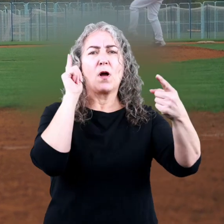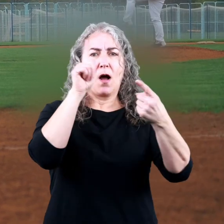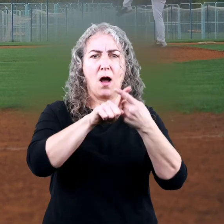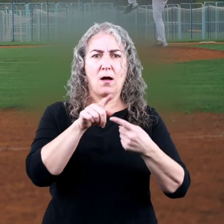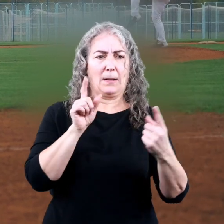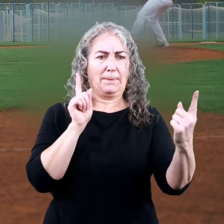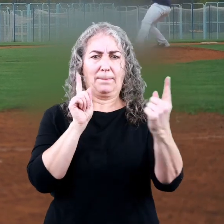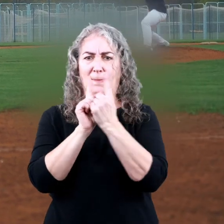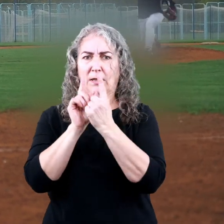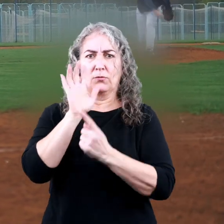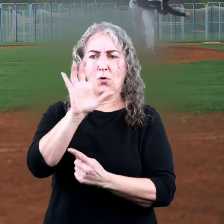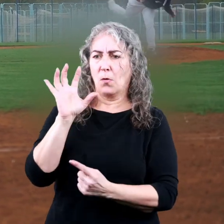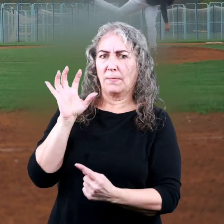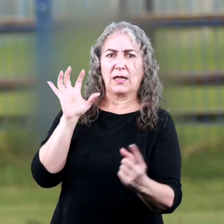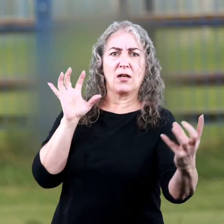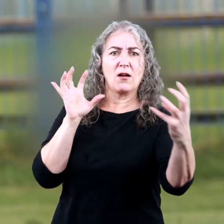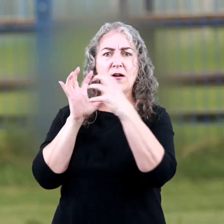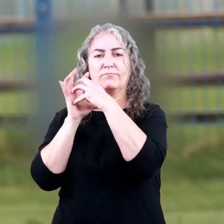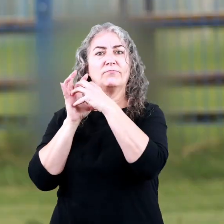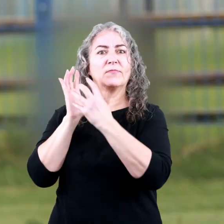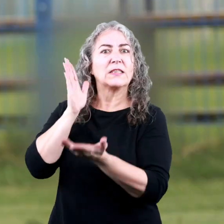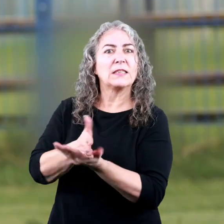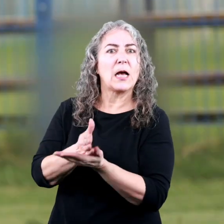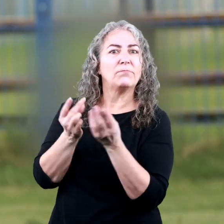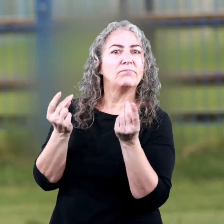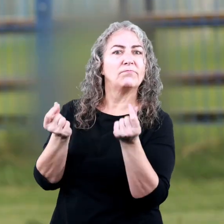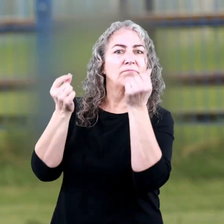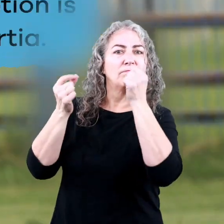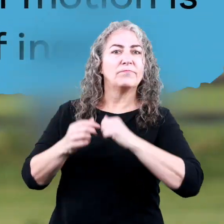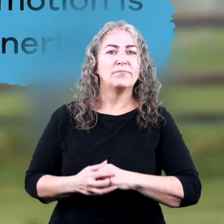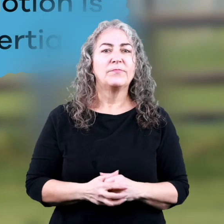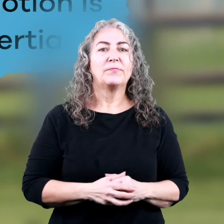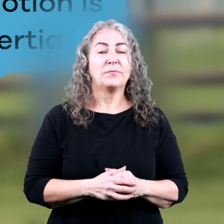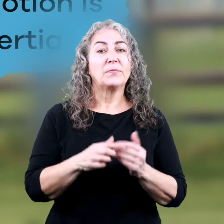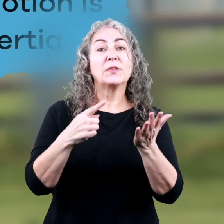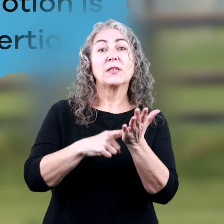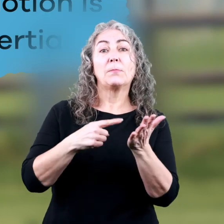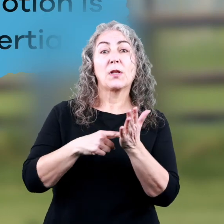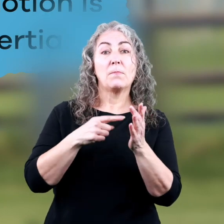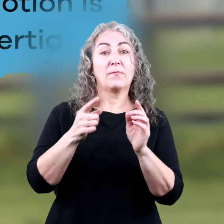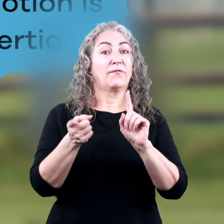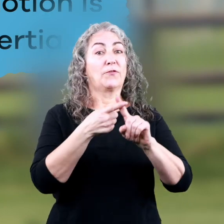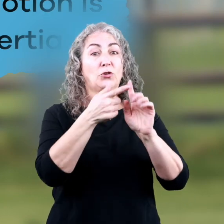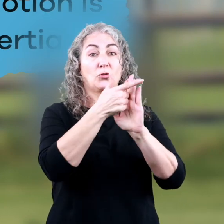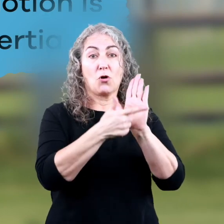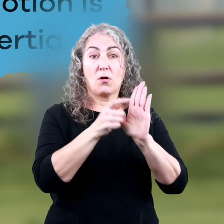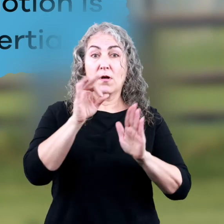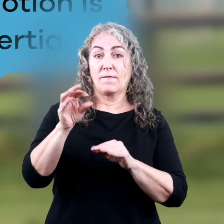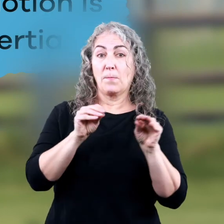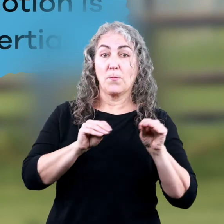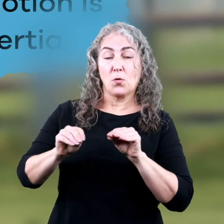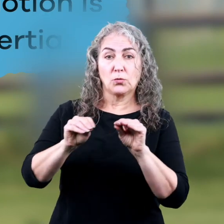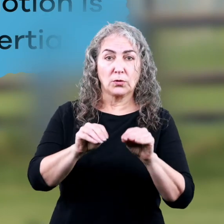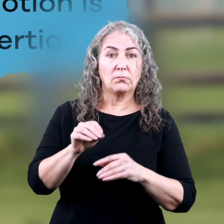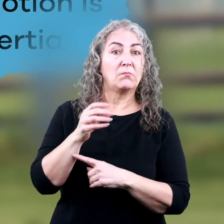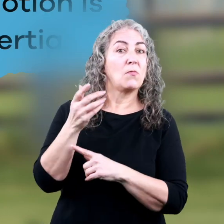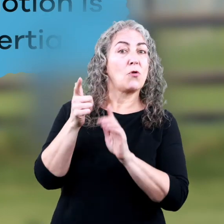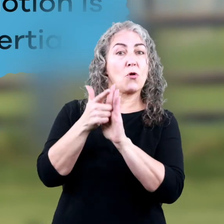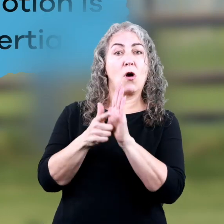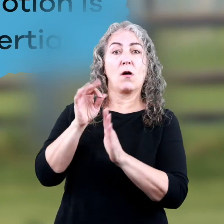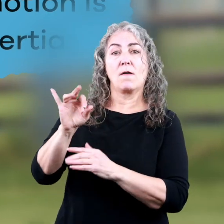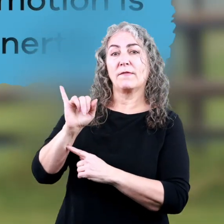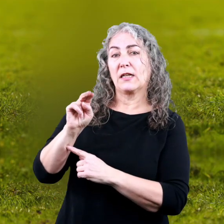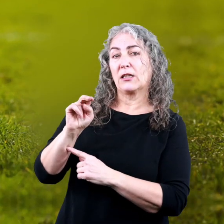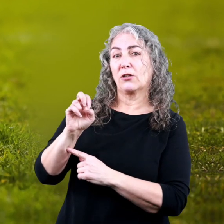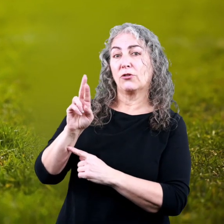until it meets your mitt and is suddenly stopped. Sometimes this first law of motion is referred to as the law of